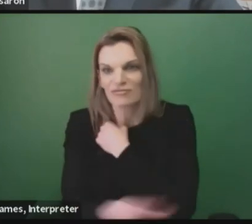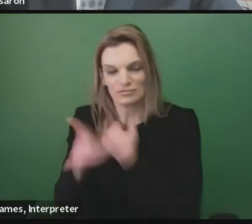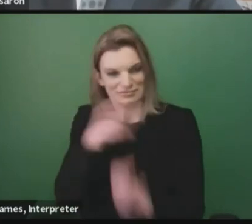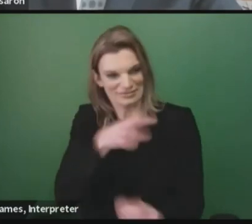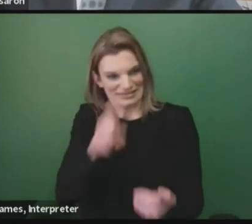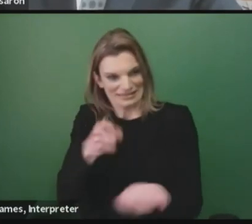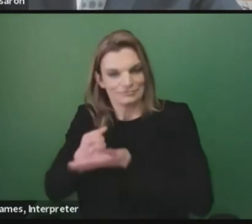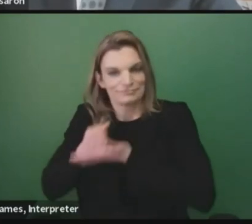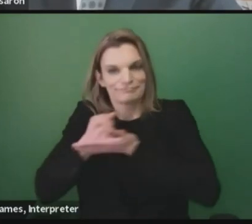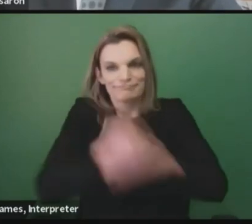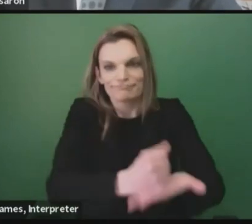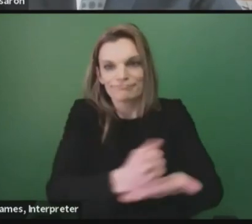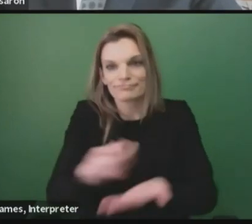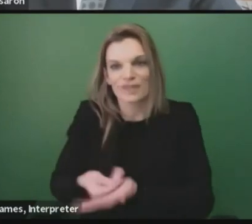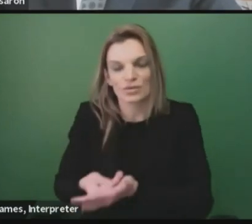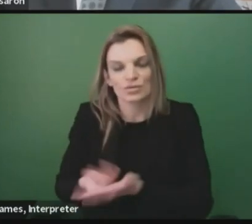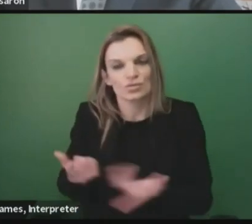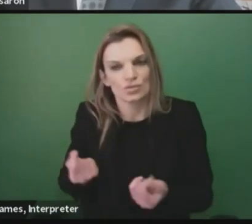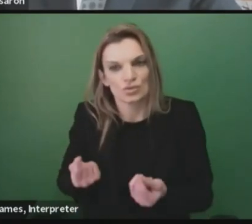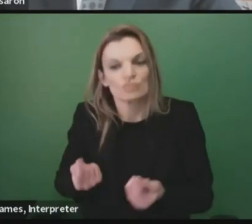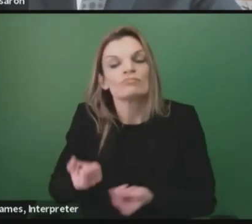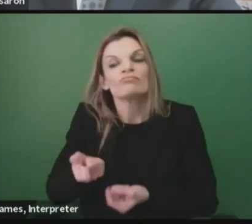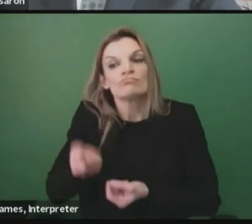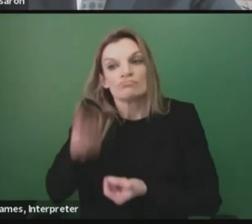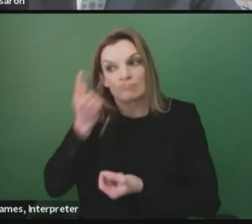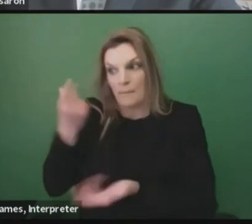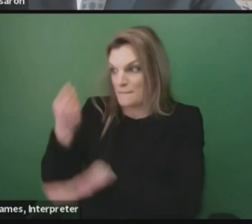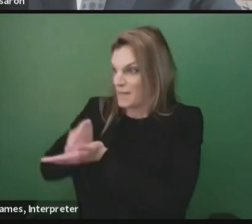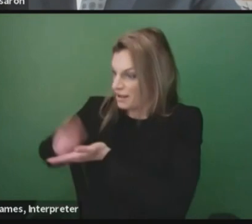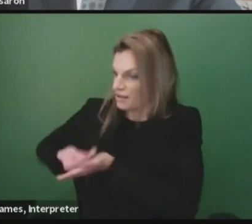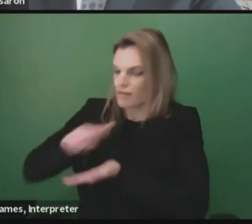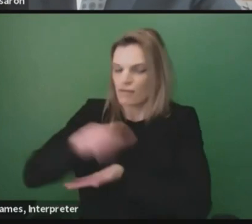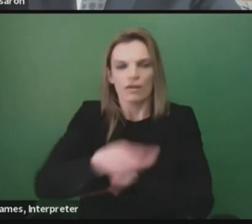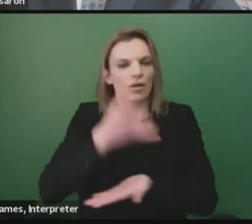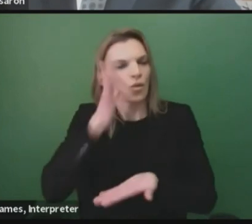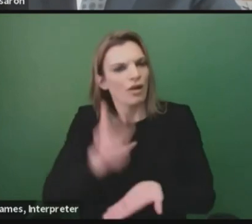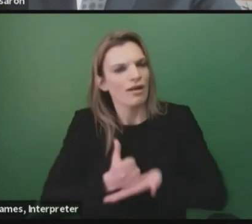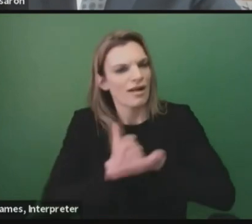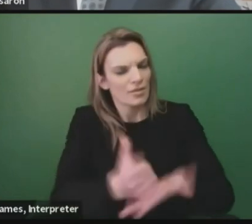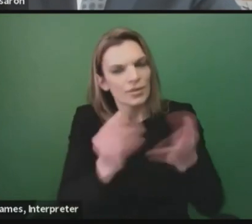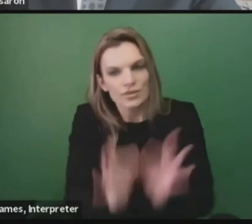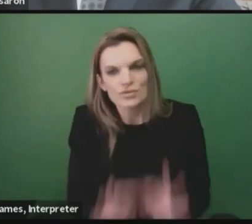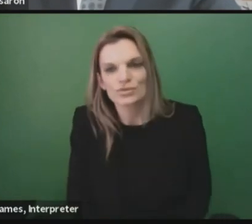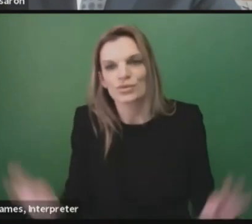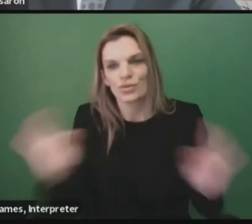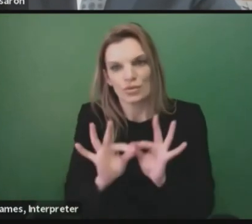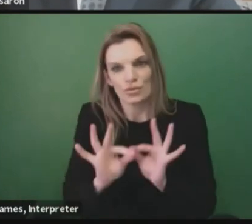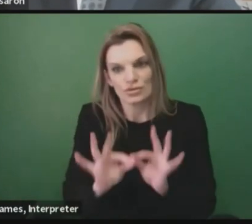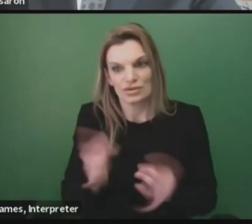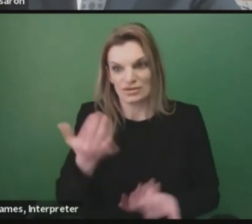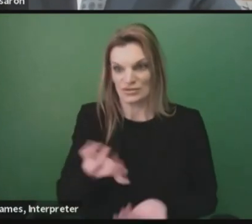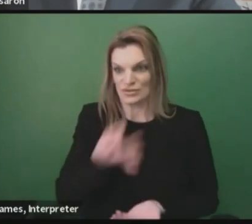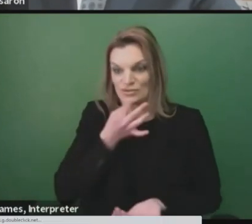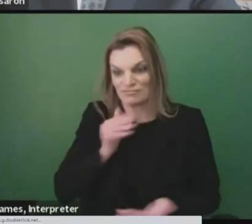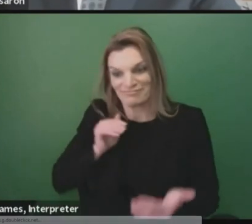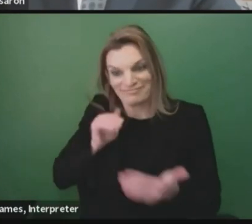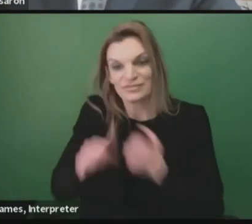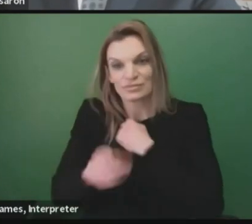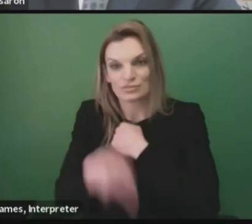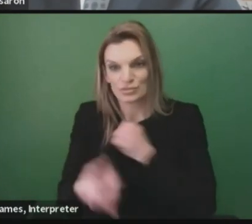action will provide our students and educators with the support they need as we return to in-person learning this spring.